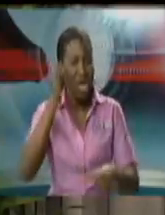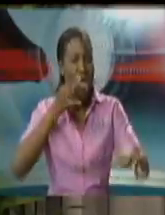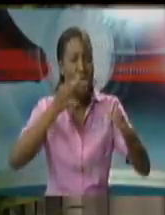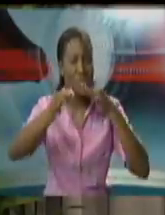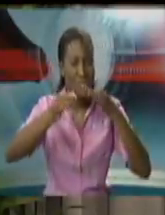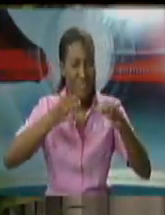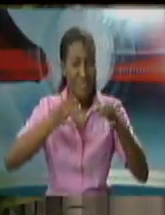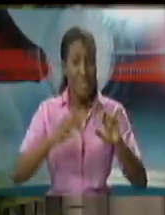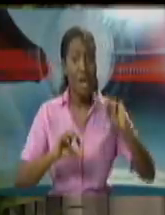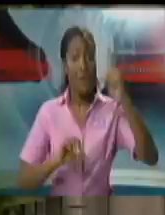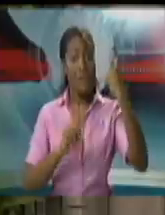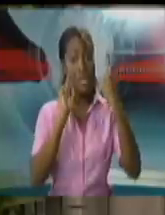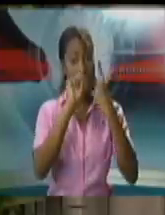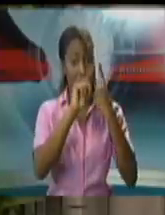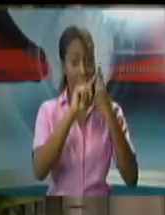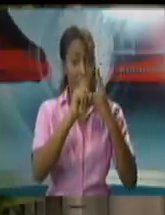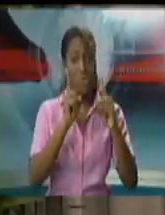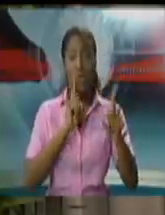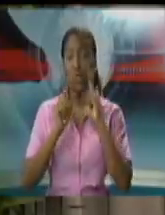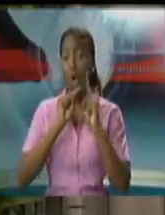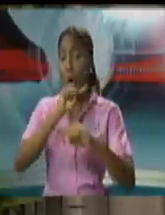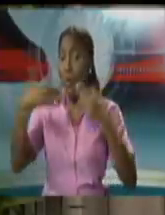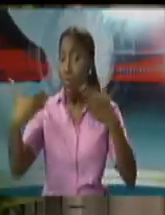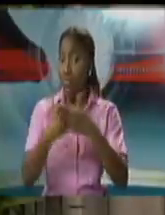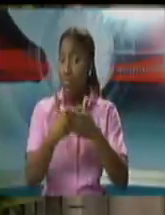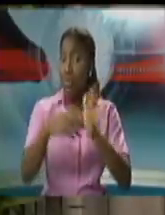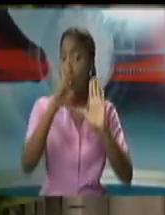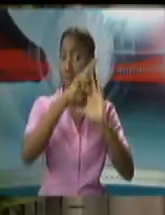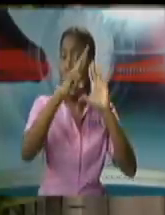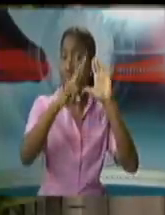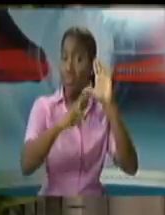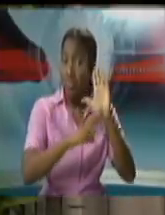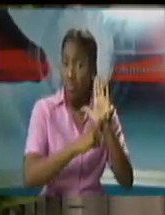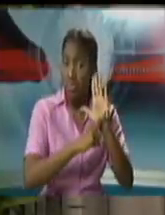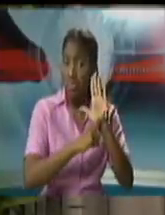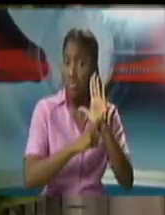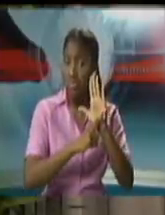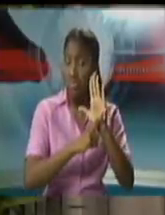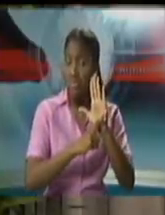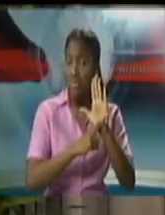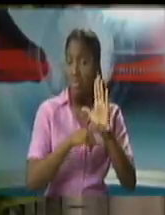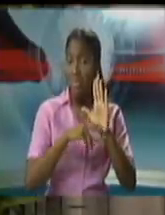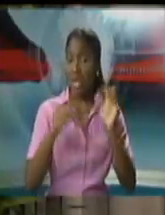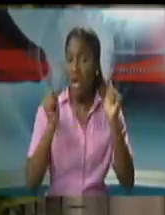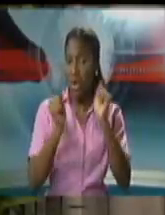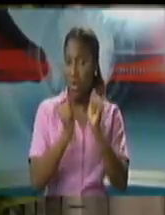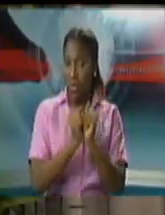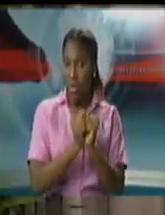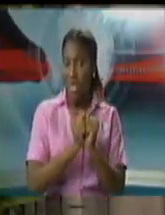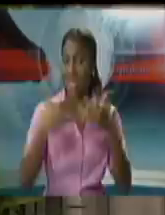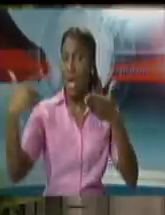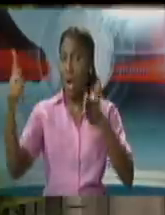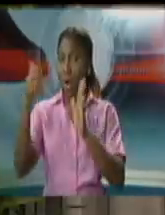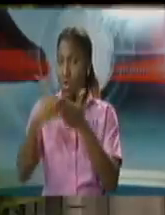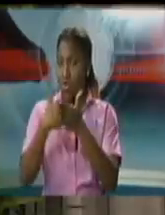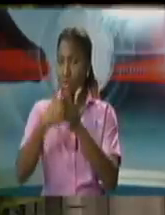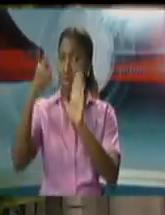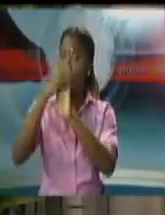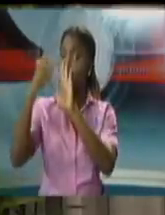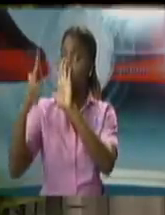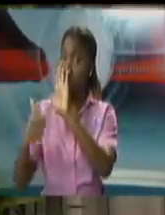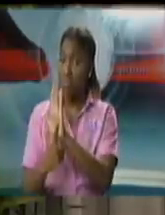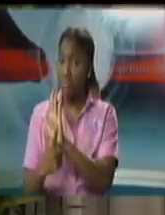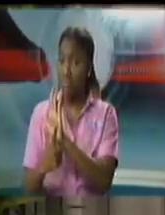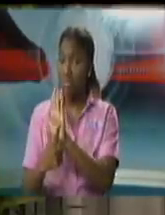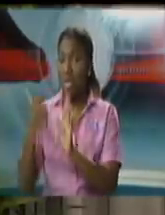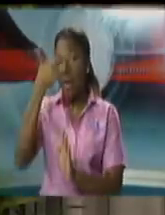Issue number one, which is the promulgation of new regulations, is combined with issue number three, some of the litigation issues, because it's